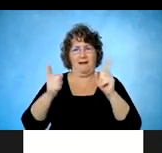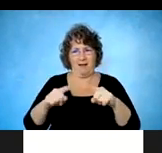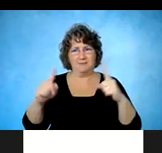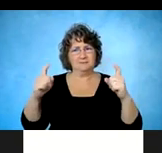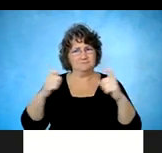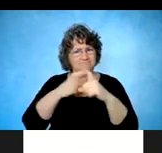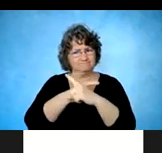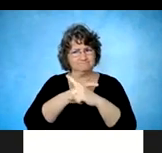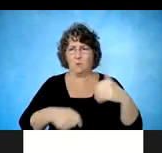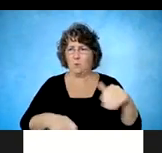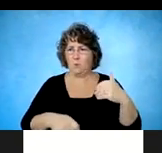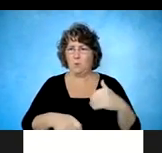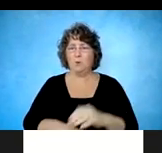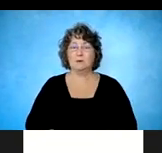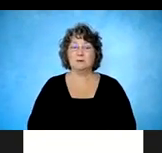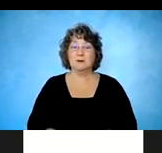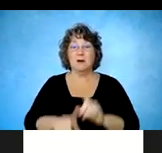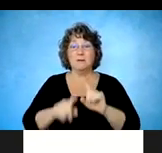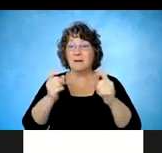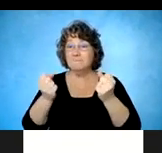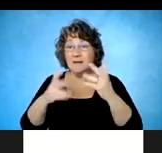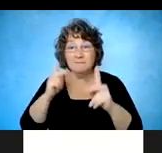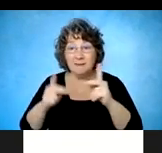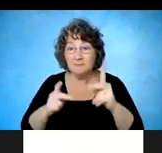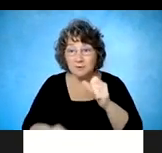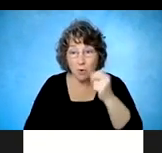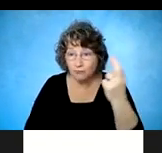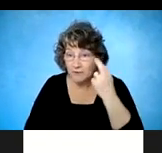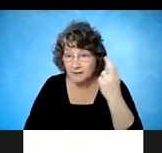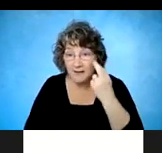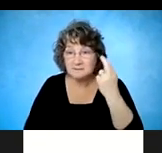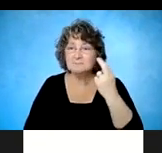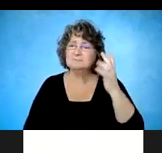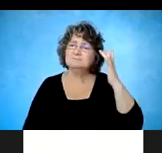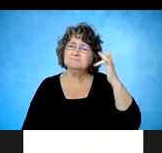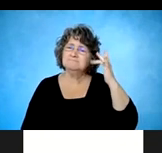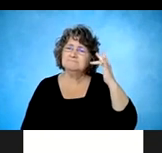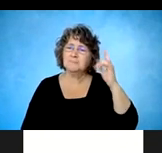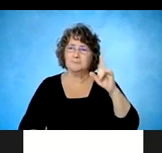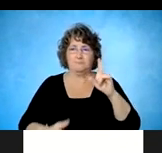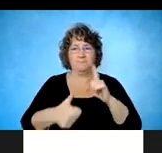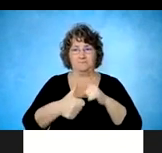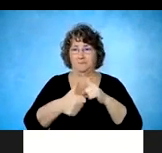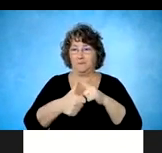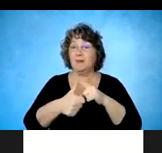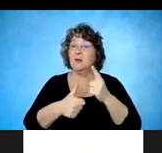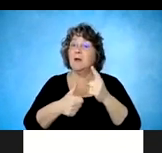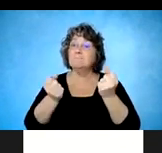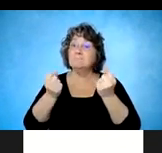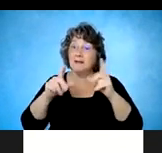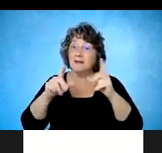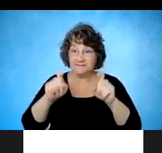But many people don't even recognize it for many reasons. First is many of the tests that we use are